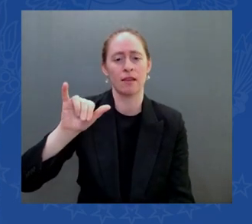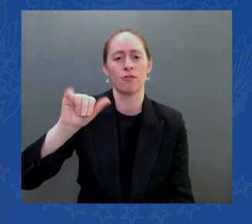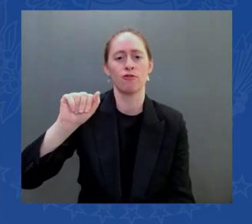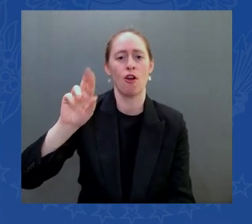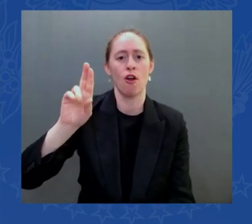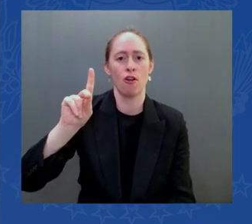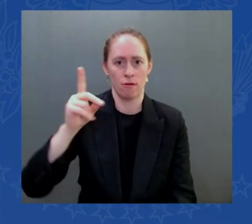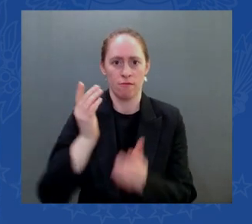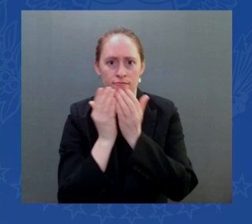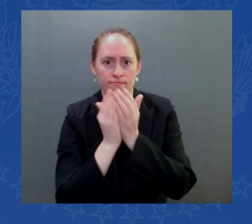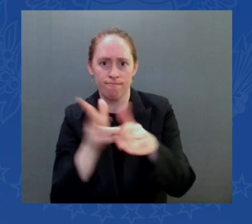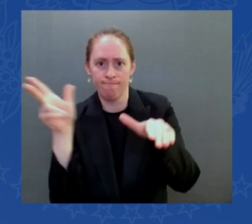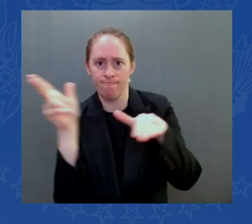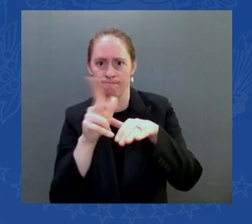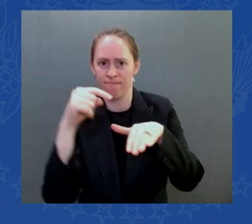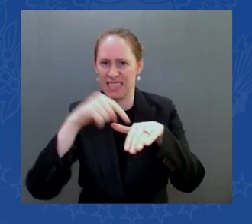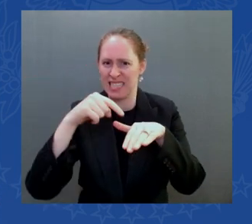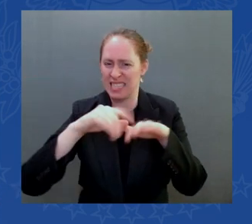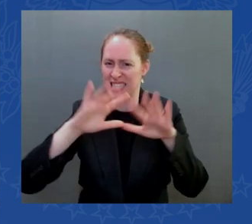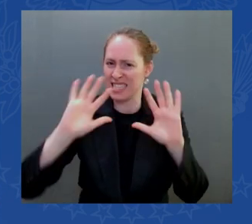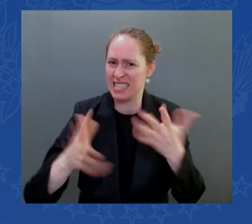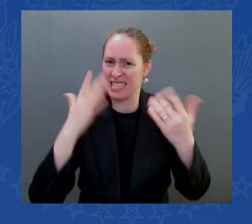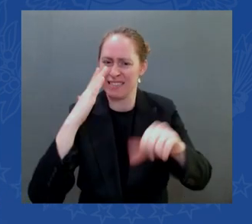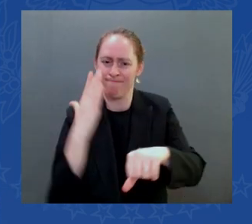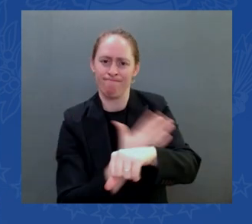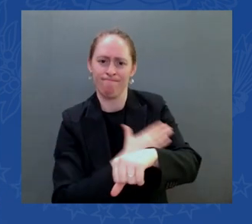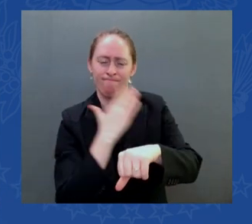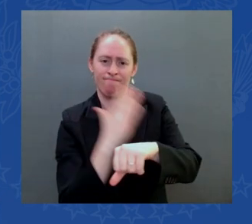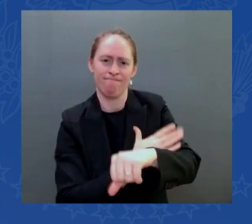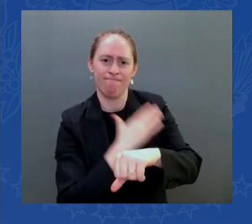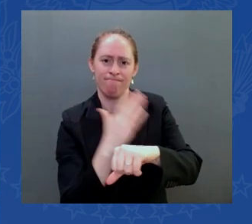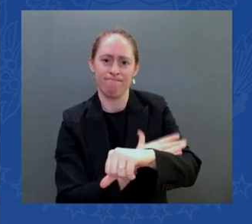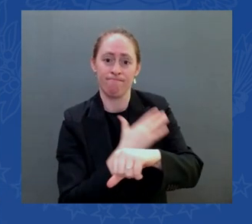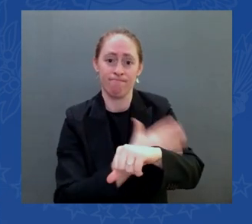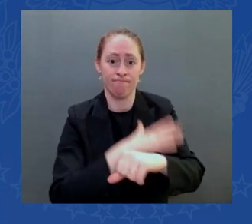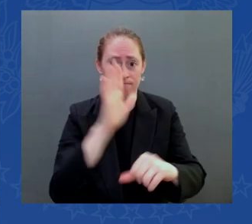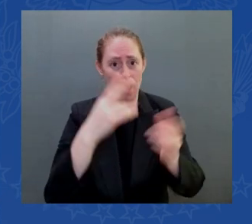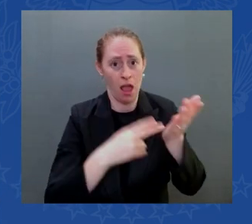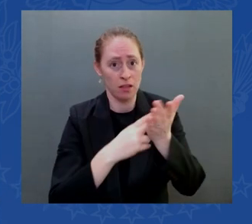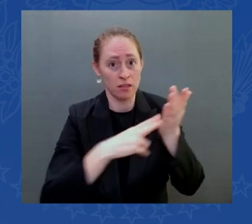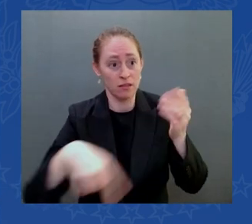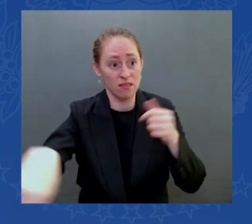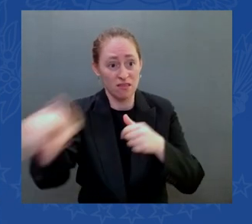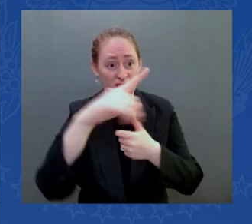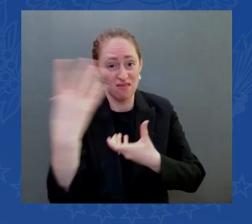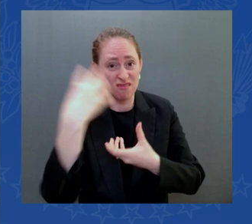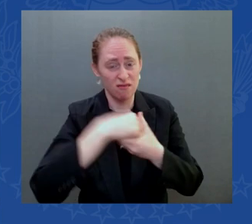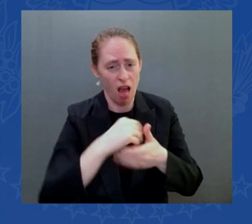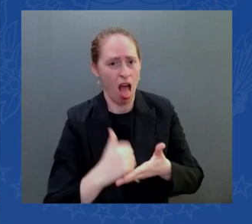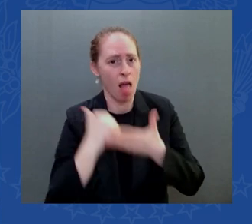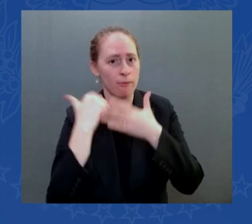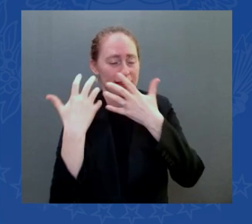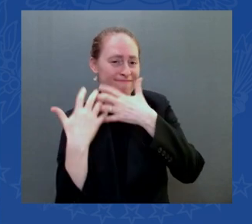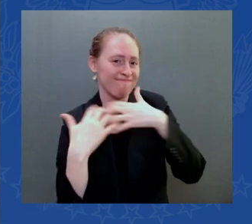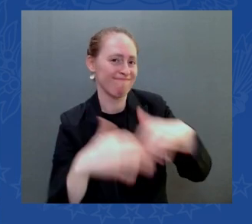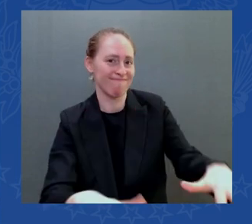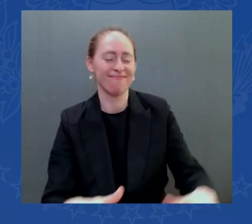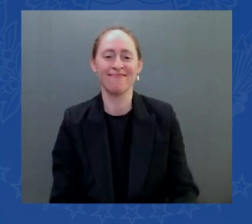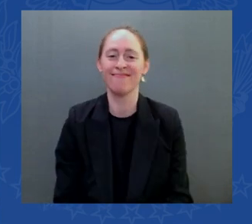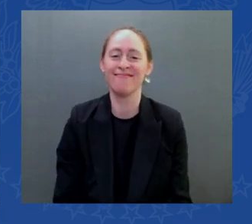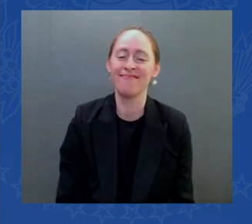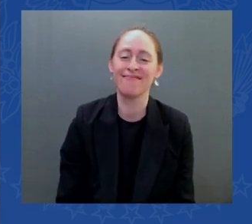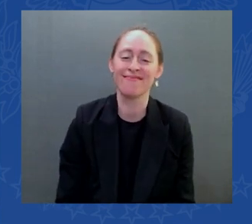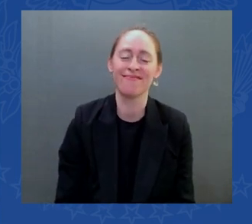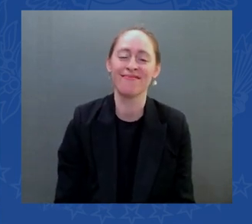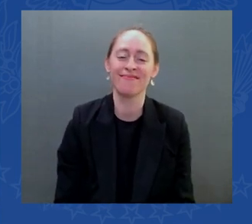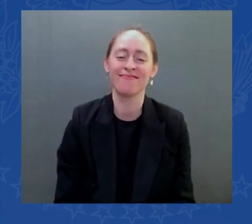I know they say the ports in Maine but I've always thought it was in New